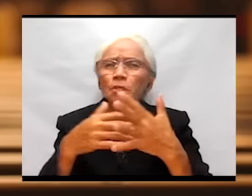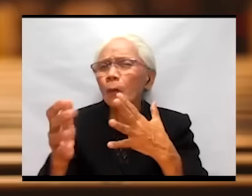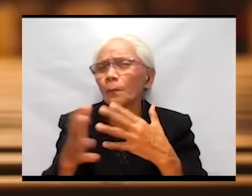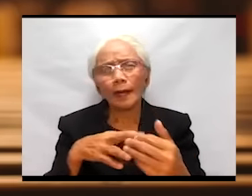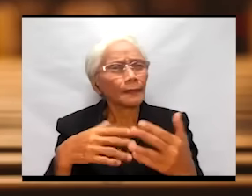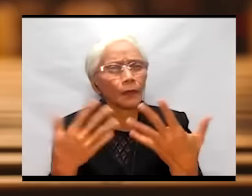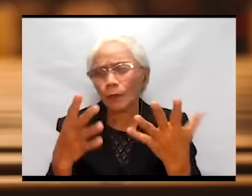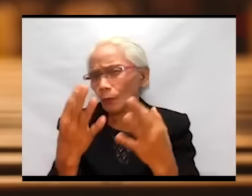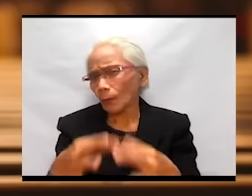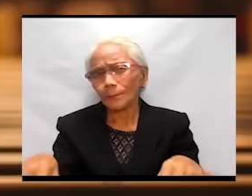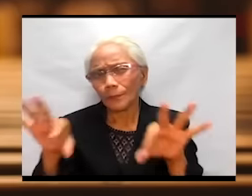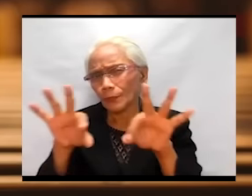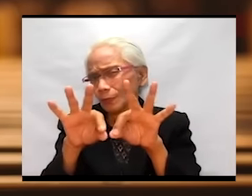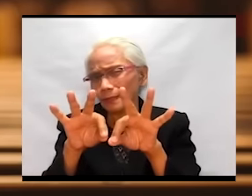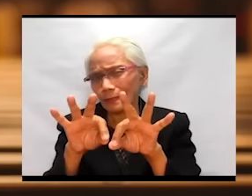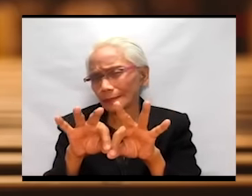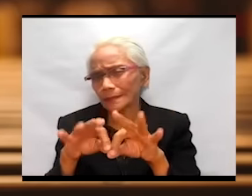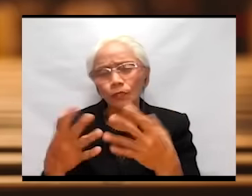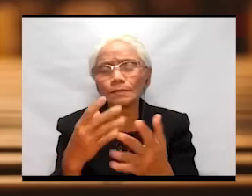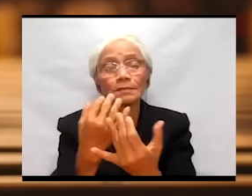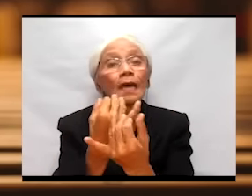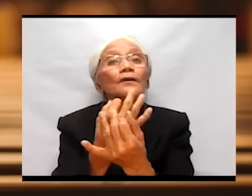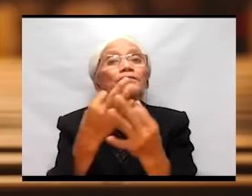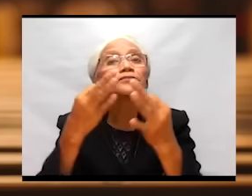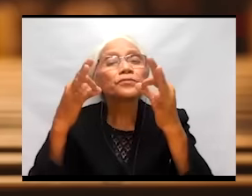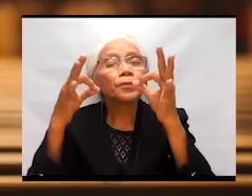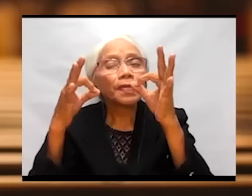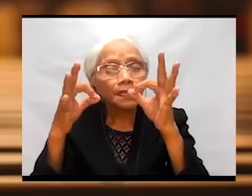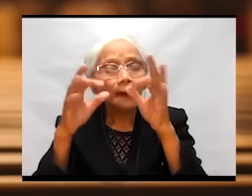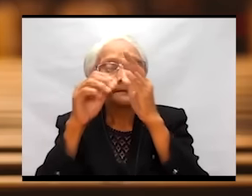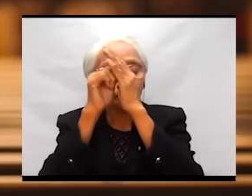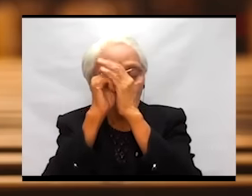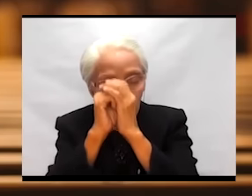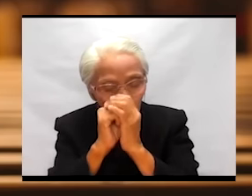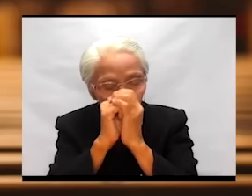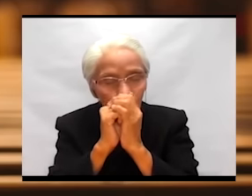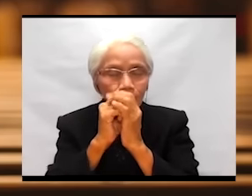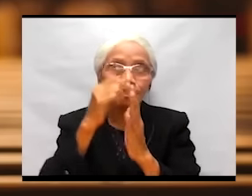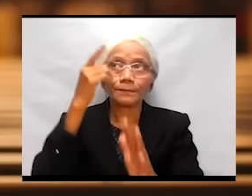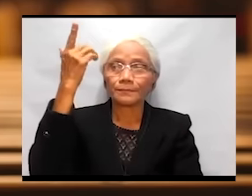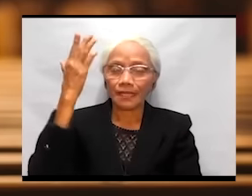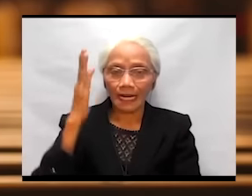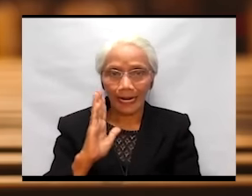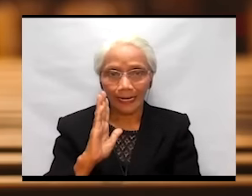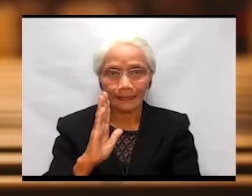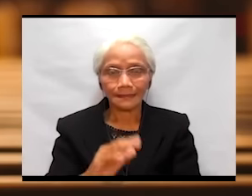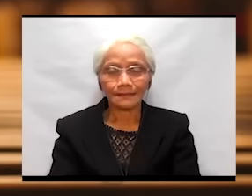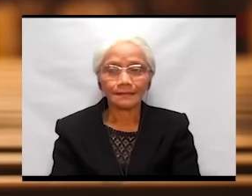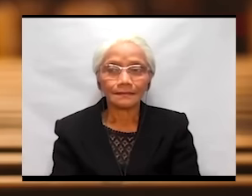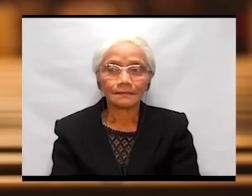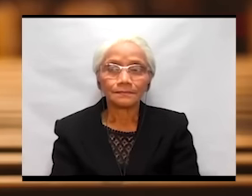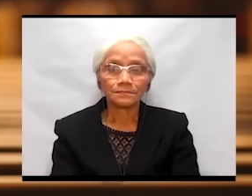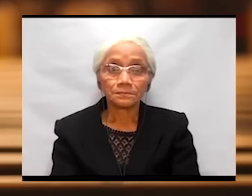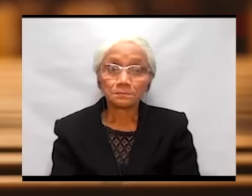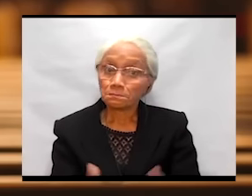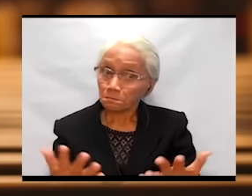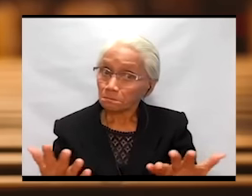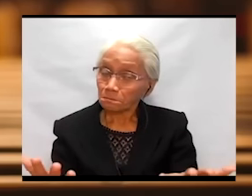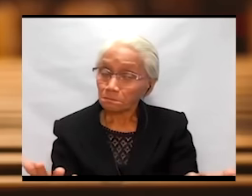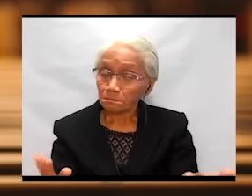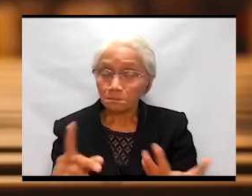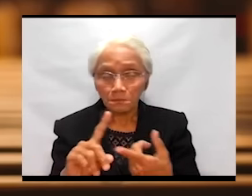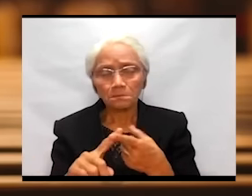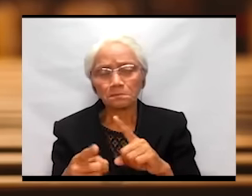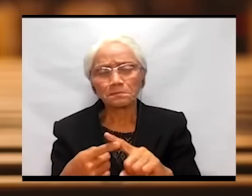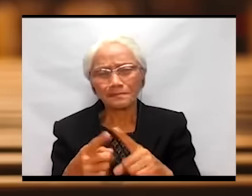the freedom to worship God. Dear friends, how many of us think